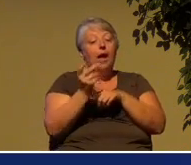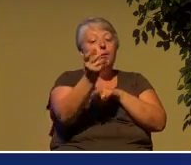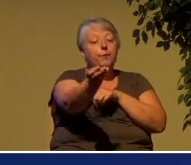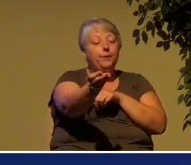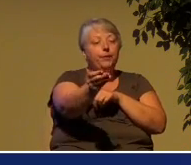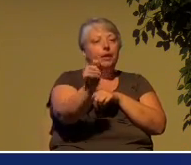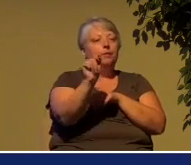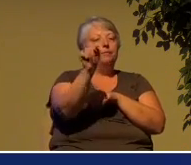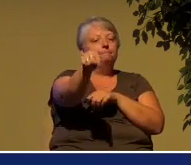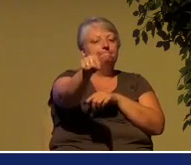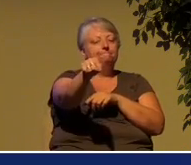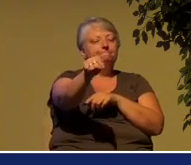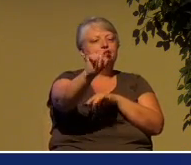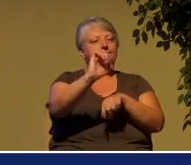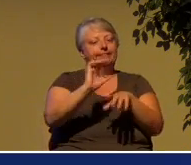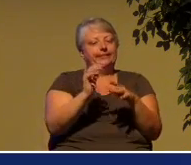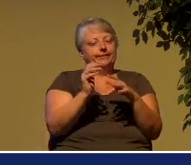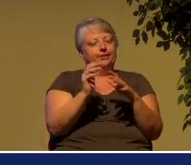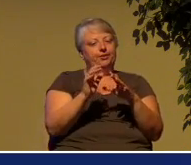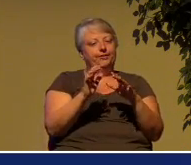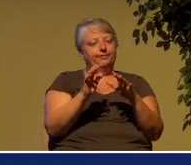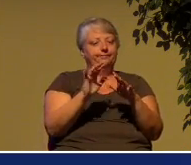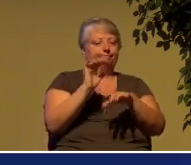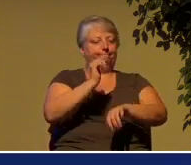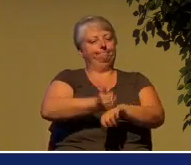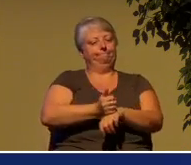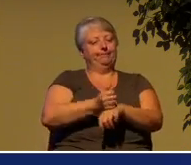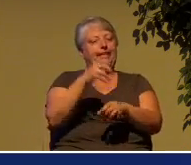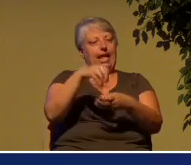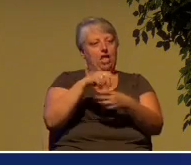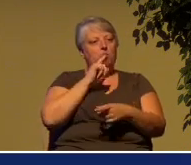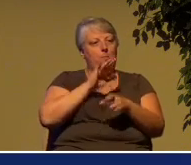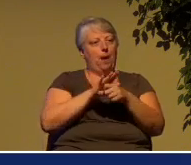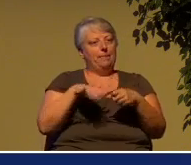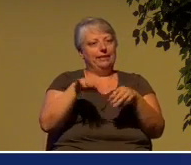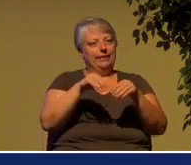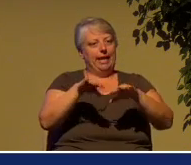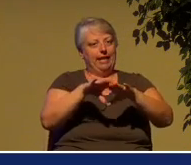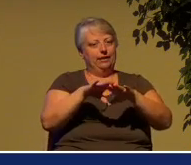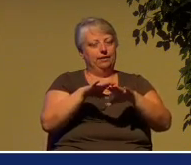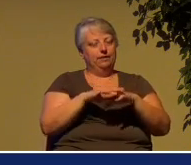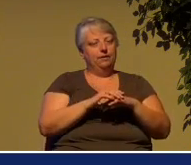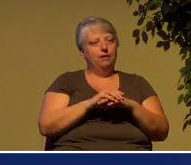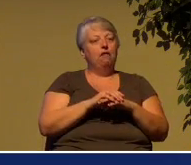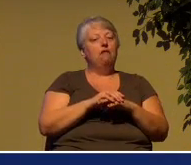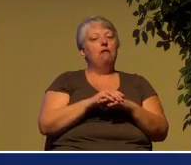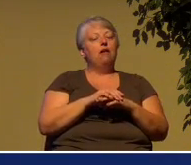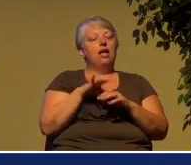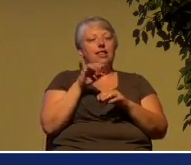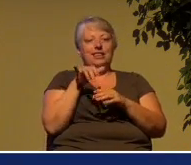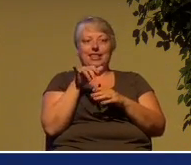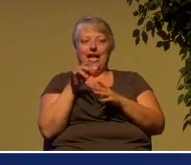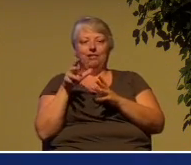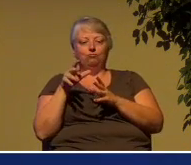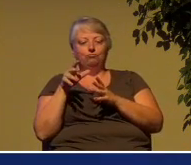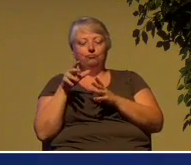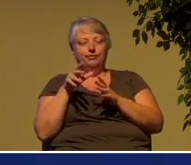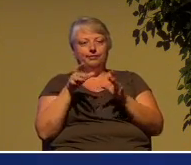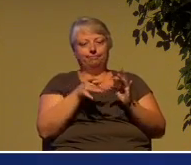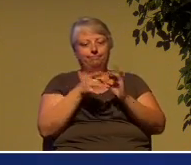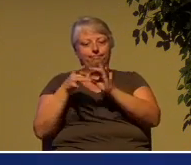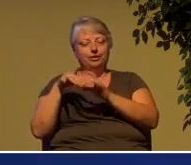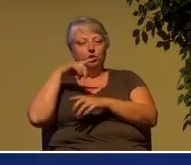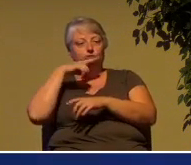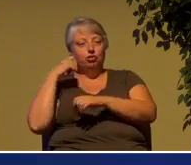dry bones came alive. They were reconstituted as a people in the promised land.